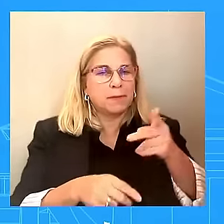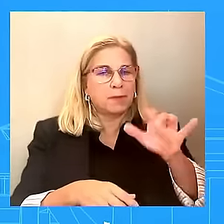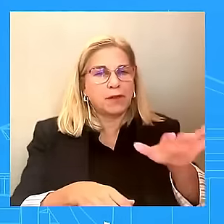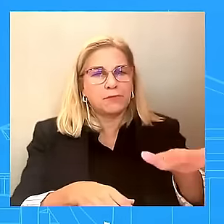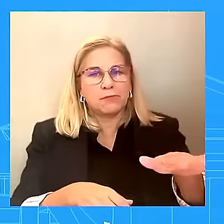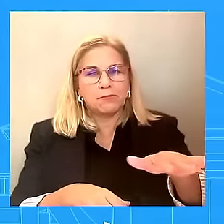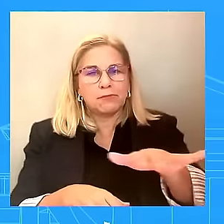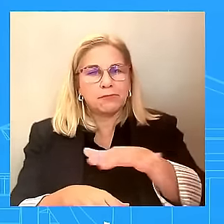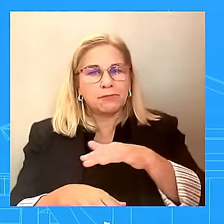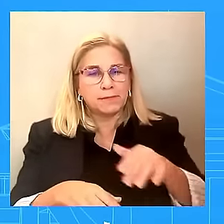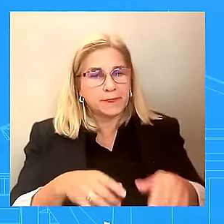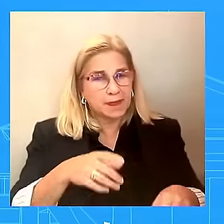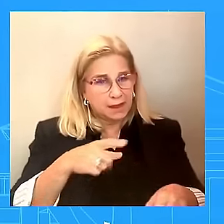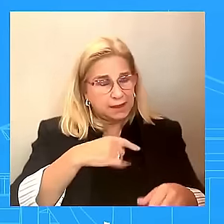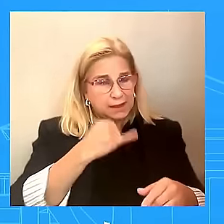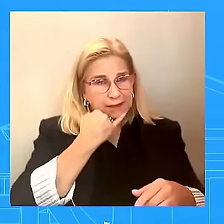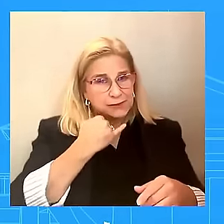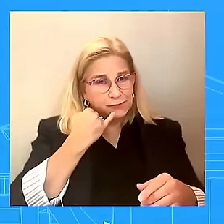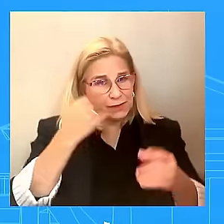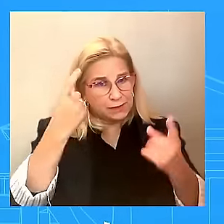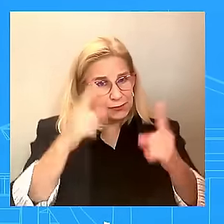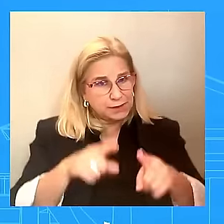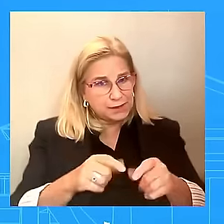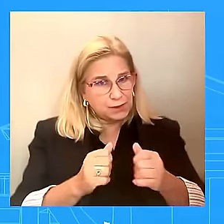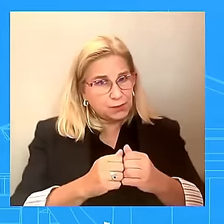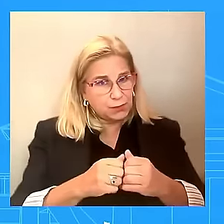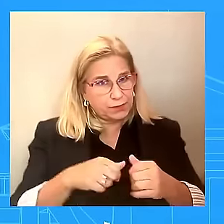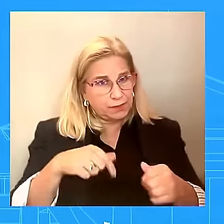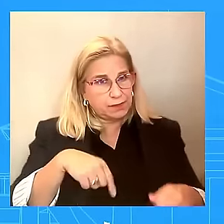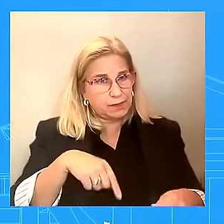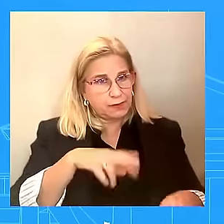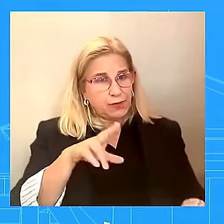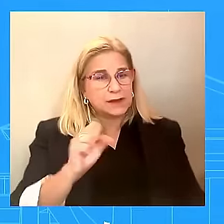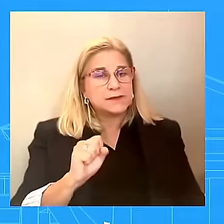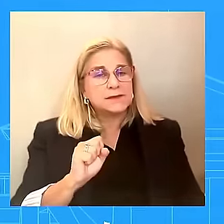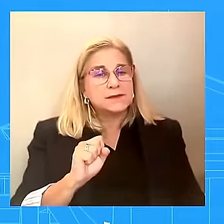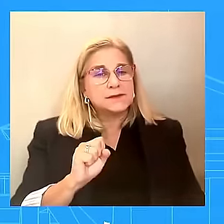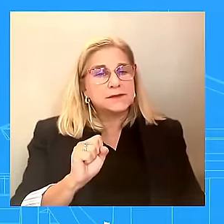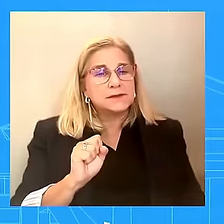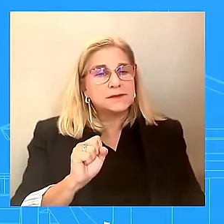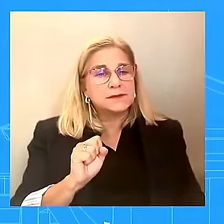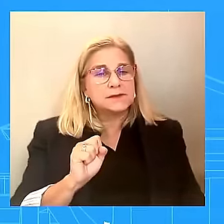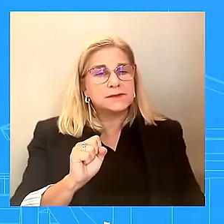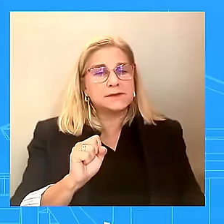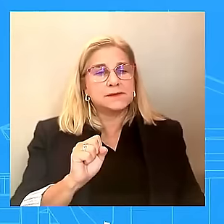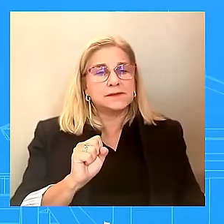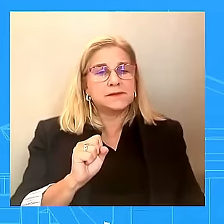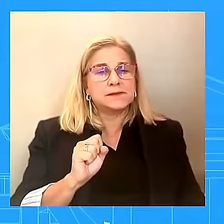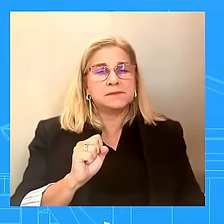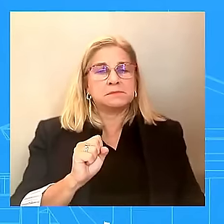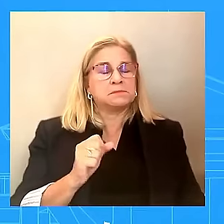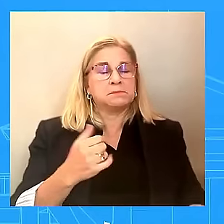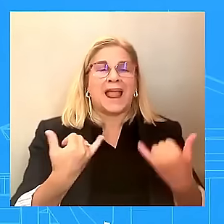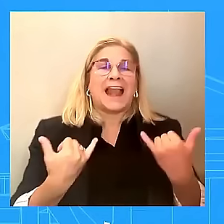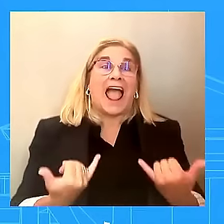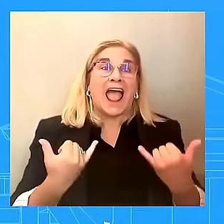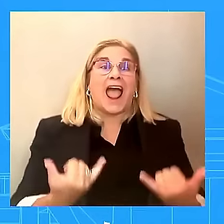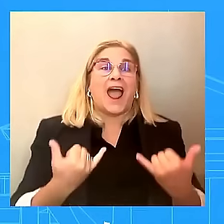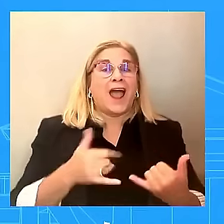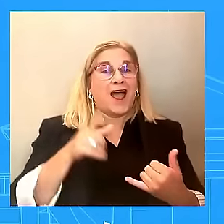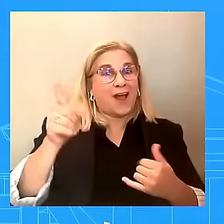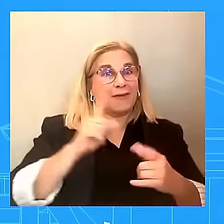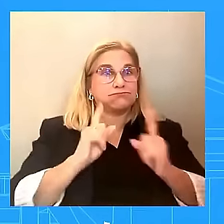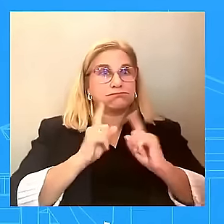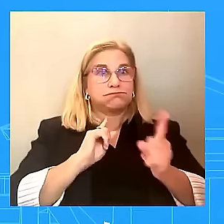discussions continue in New York. I laid out the facts as they were – as they are and wanted to be very clear about